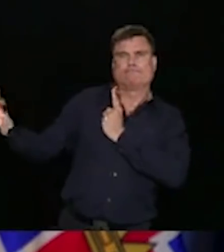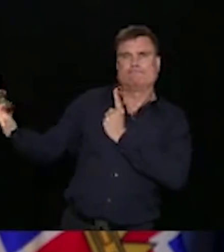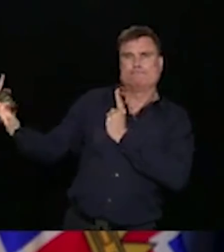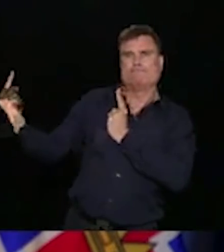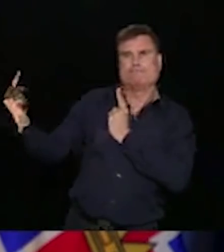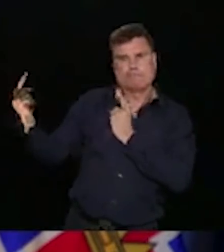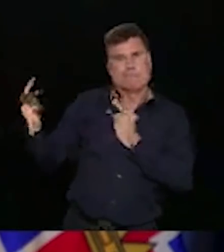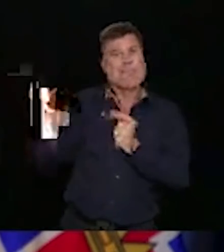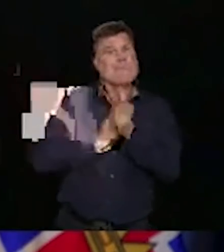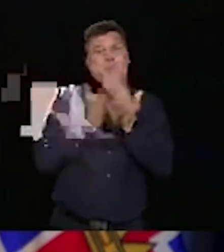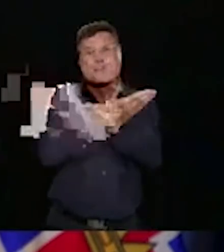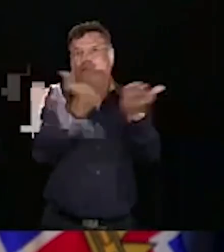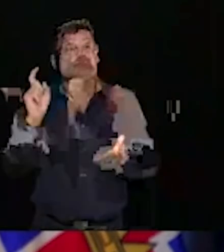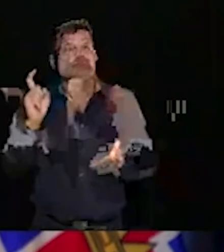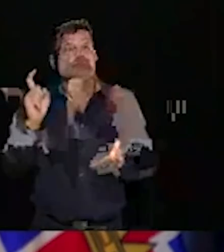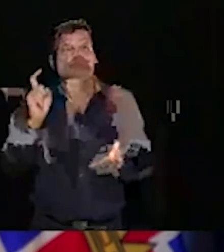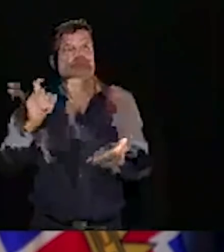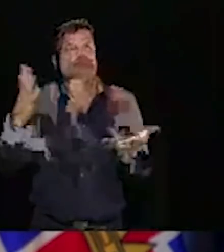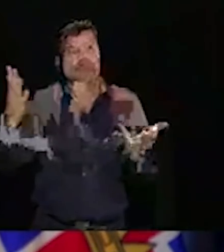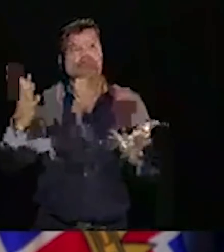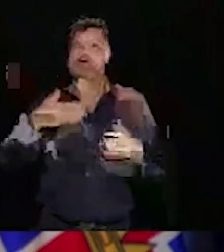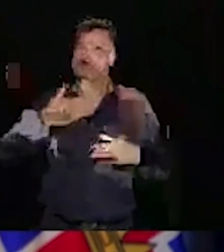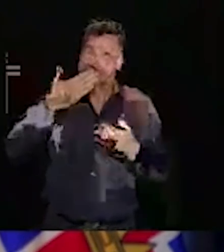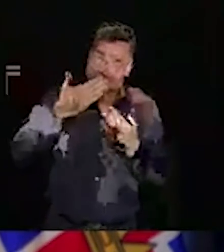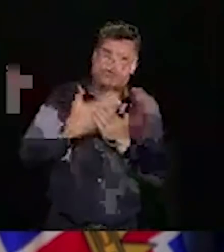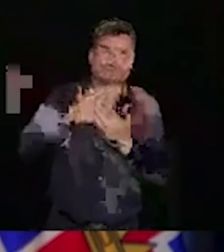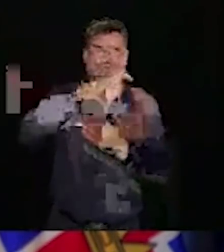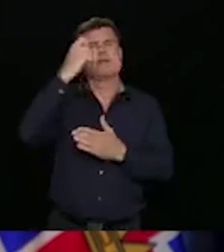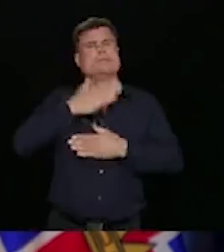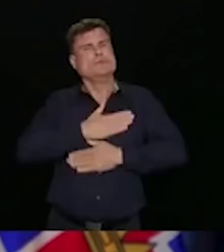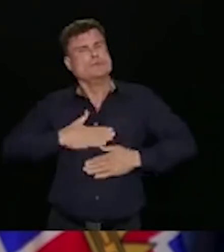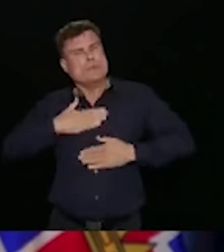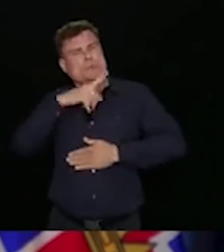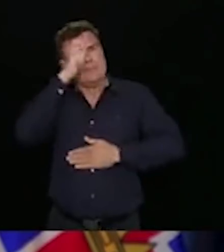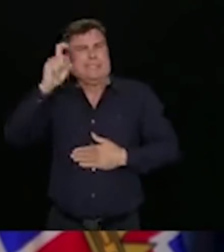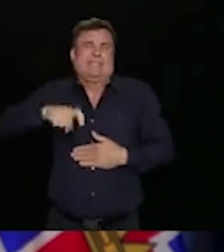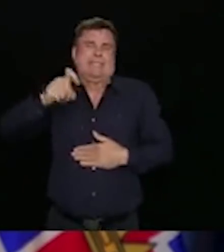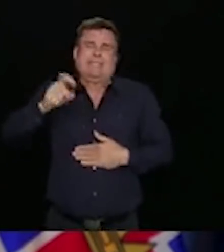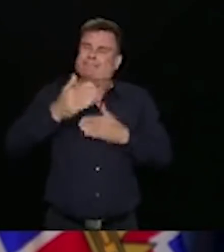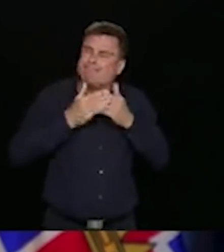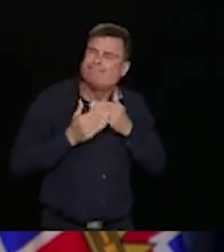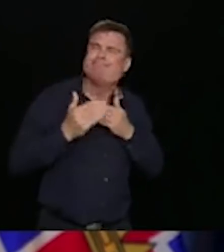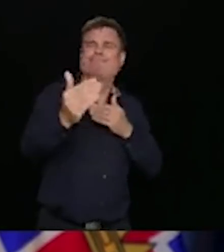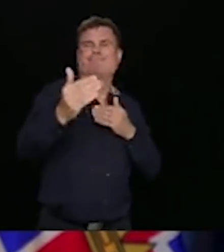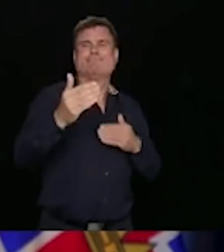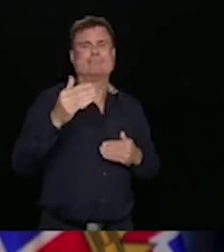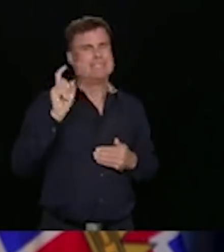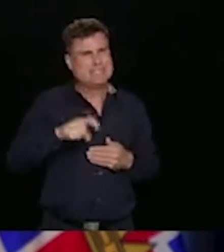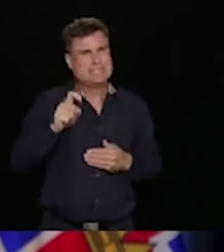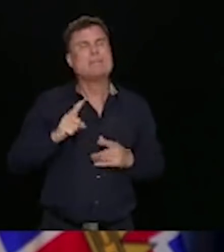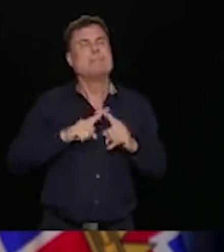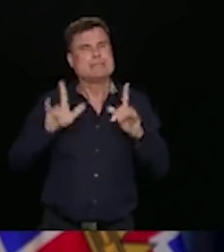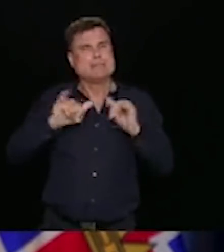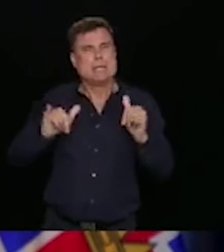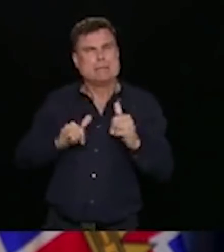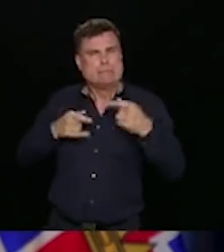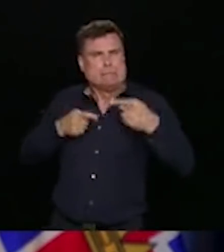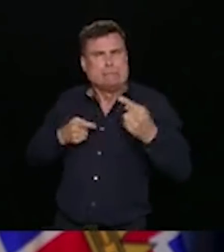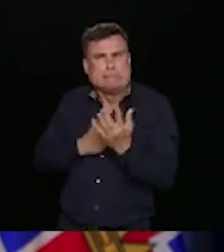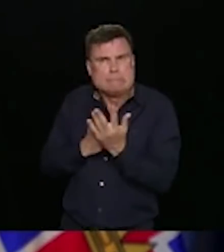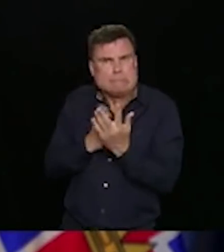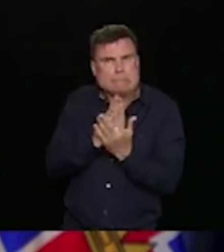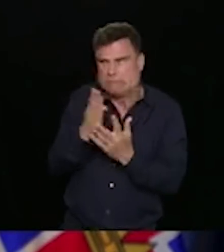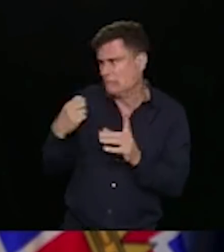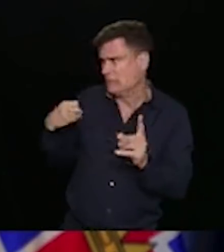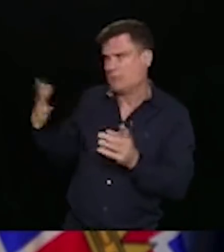Everyone deserves to have a fun summer and I think we need it here in BC and across the world with what we have been dealing with for the last few